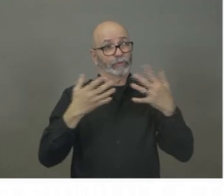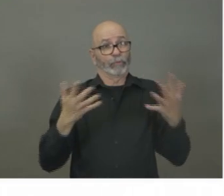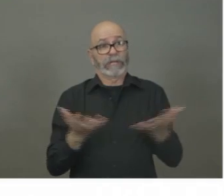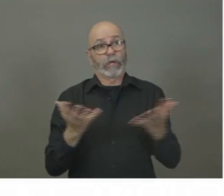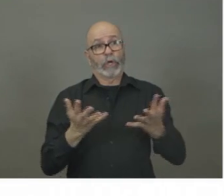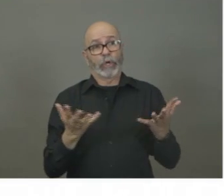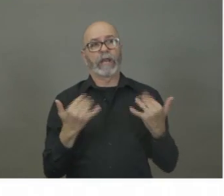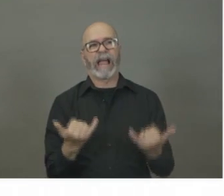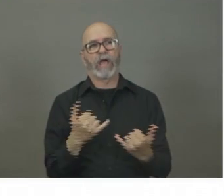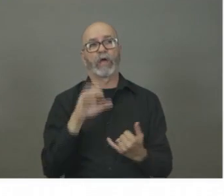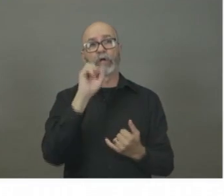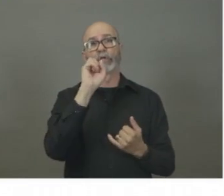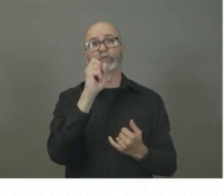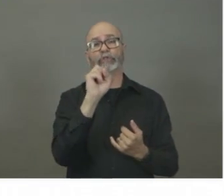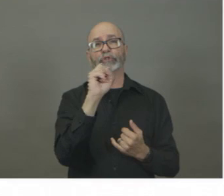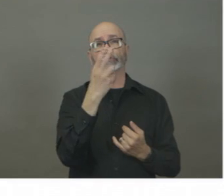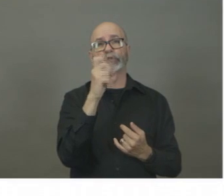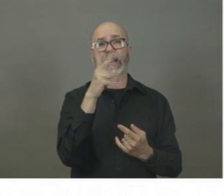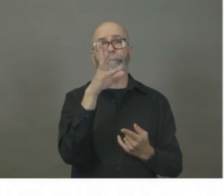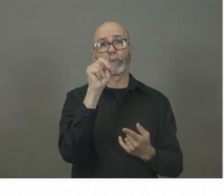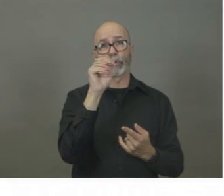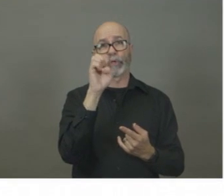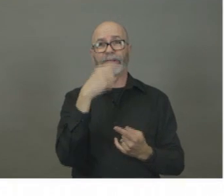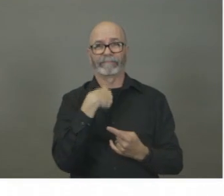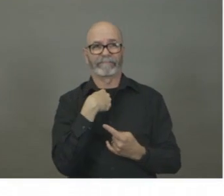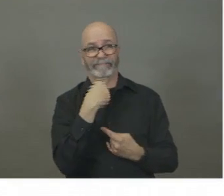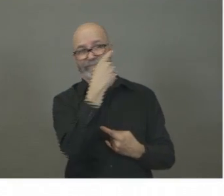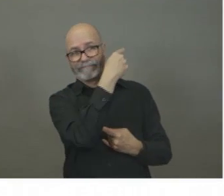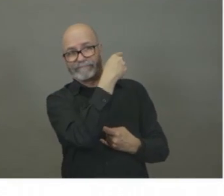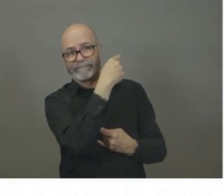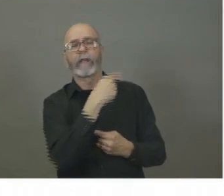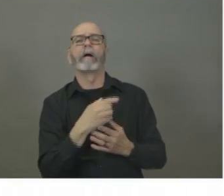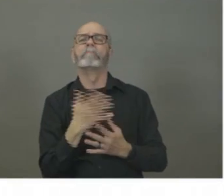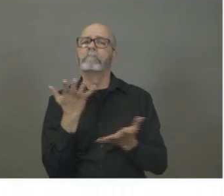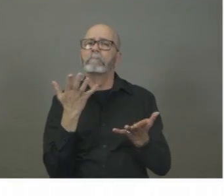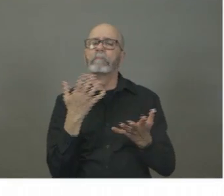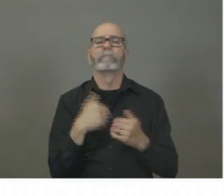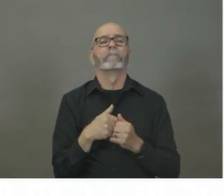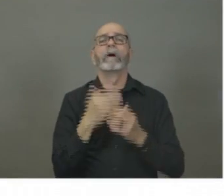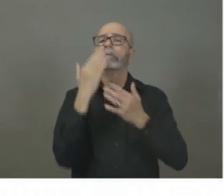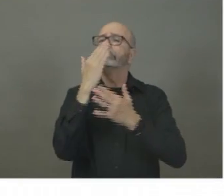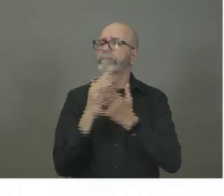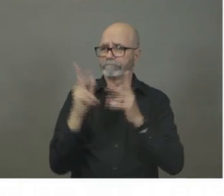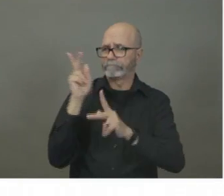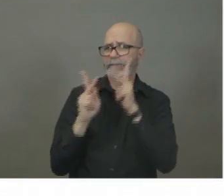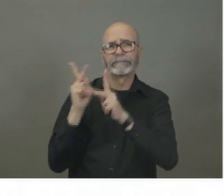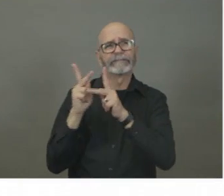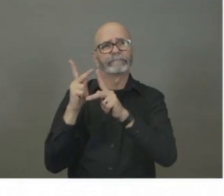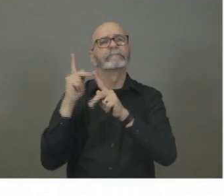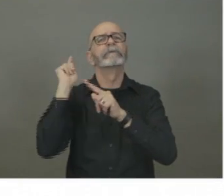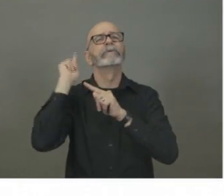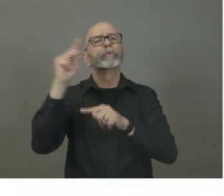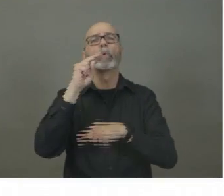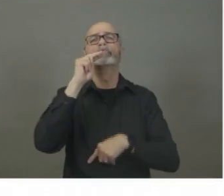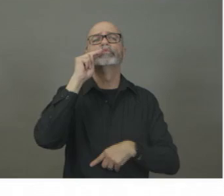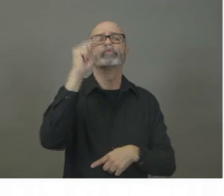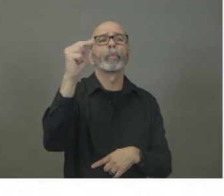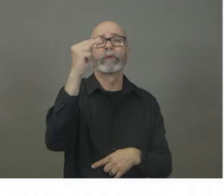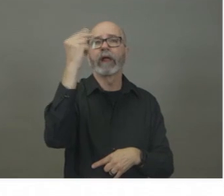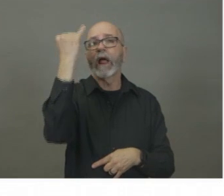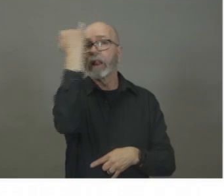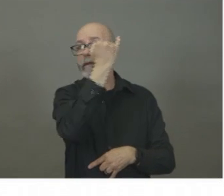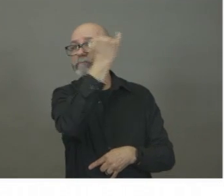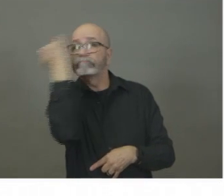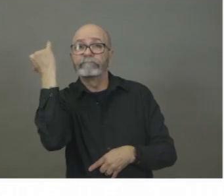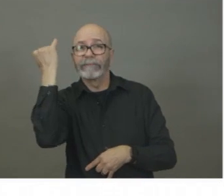spent, uh, some considerable time in the, the, the pocket in northern Italy that is most, uh, virulent,